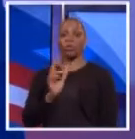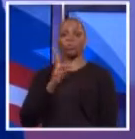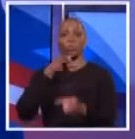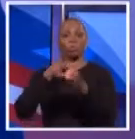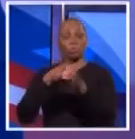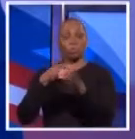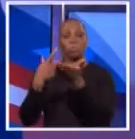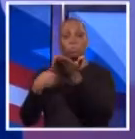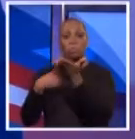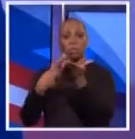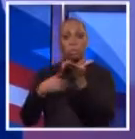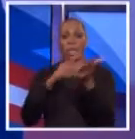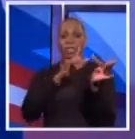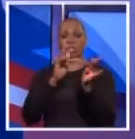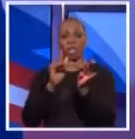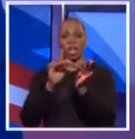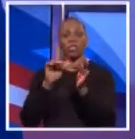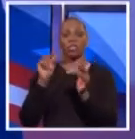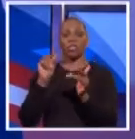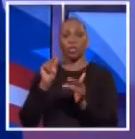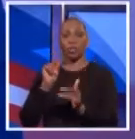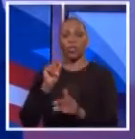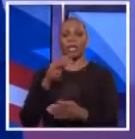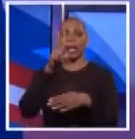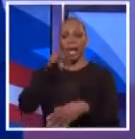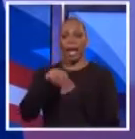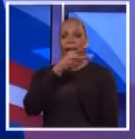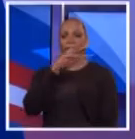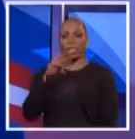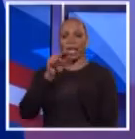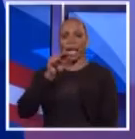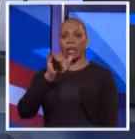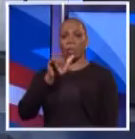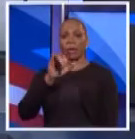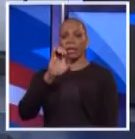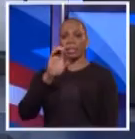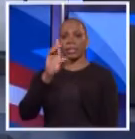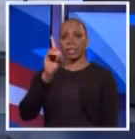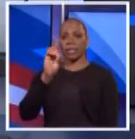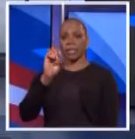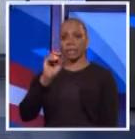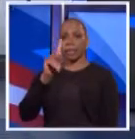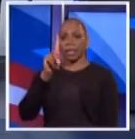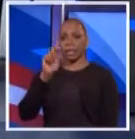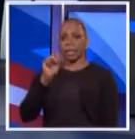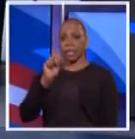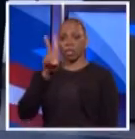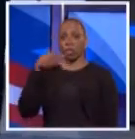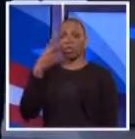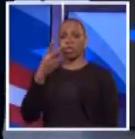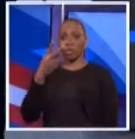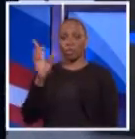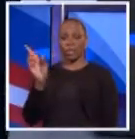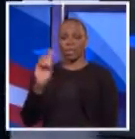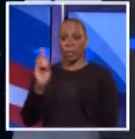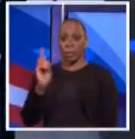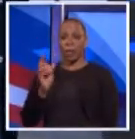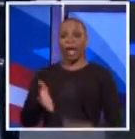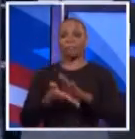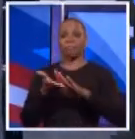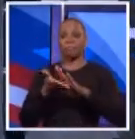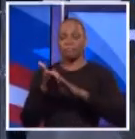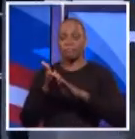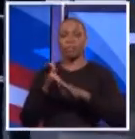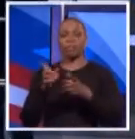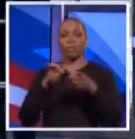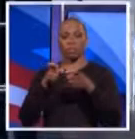online by tweeting hashtag NYCDebates. We want to welcome now the two Democrats in the running for controller, former